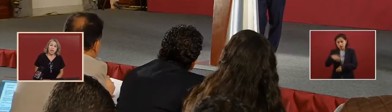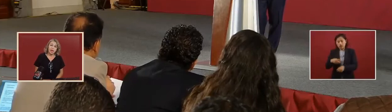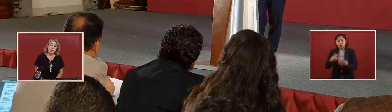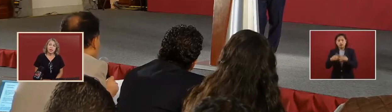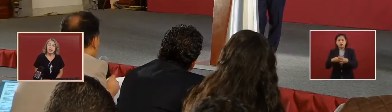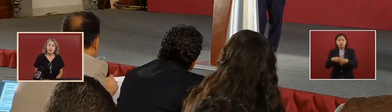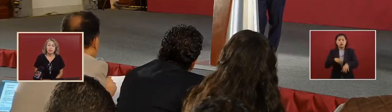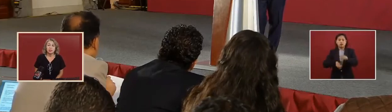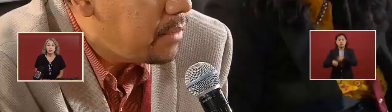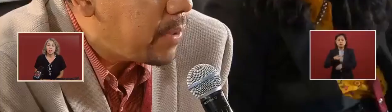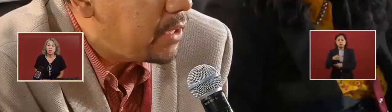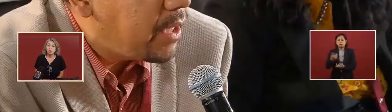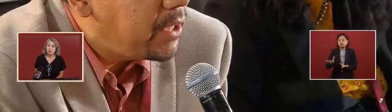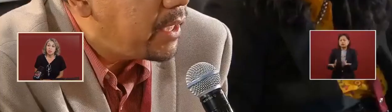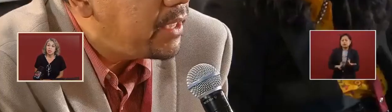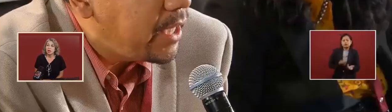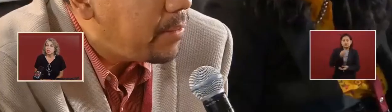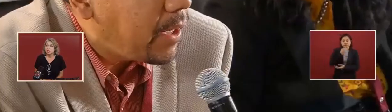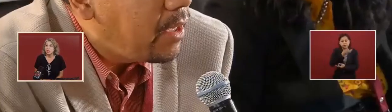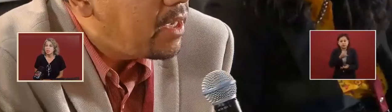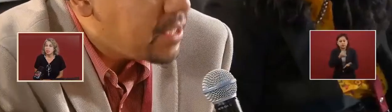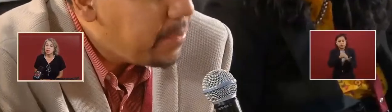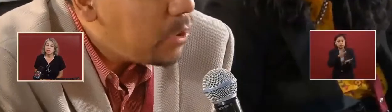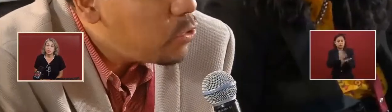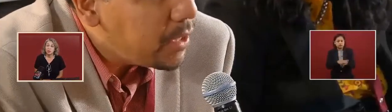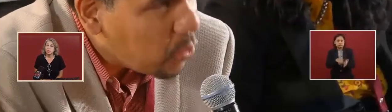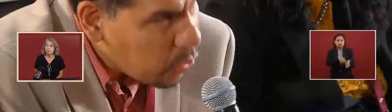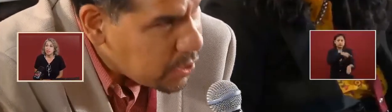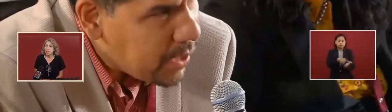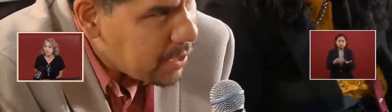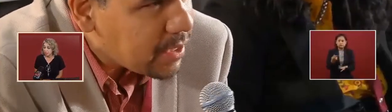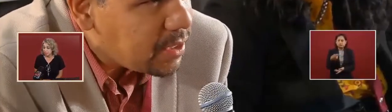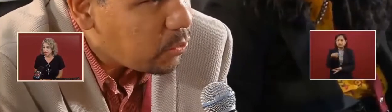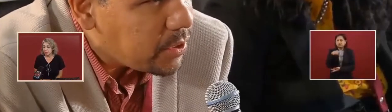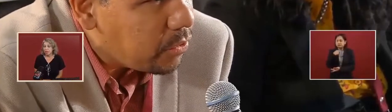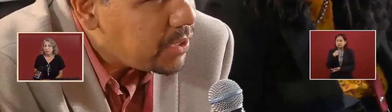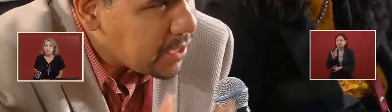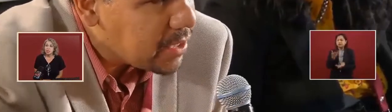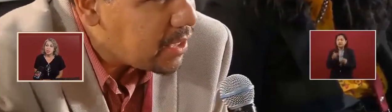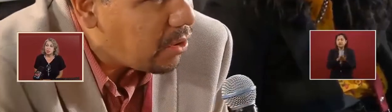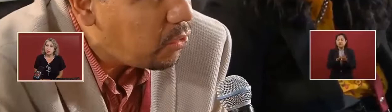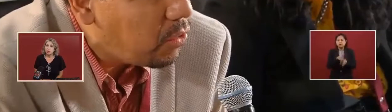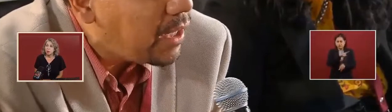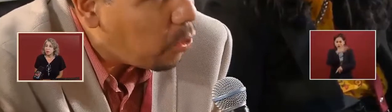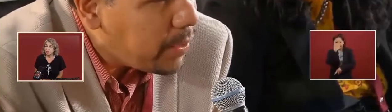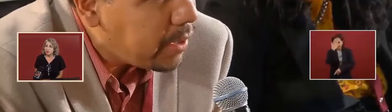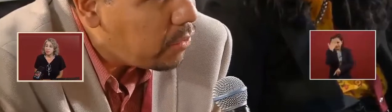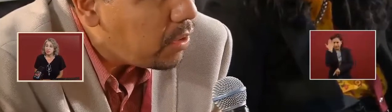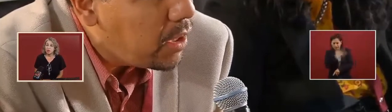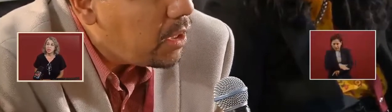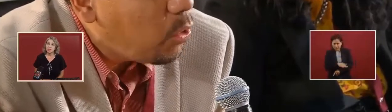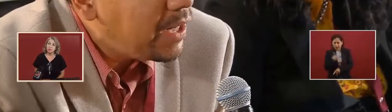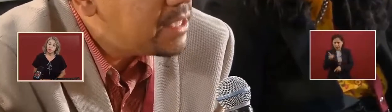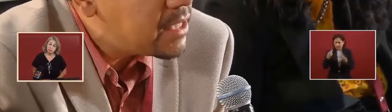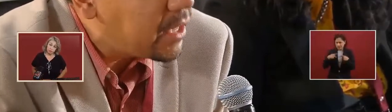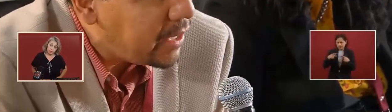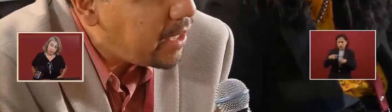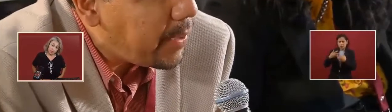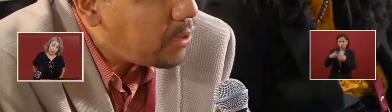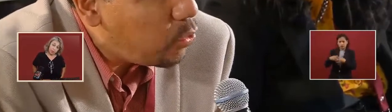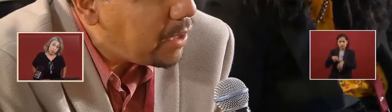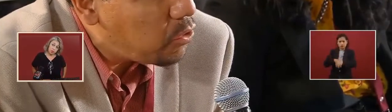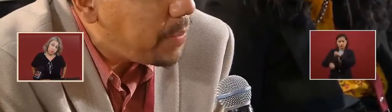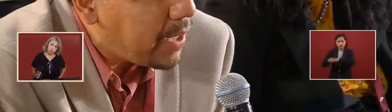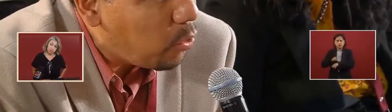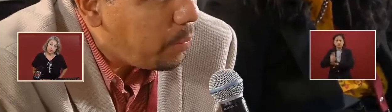losses and some are completely were you aware of the situation and what is your strategy to help